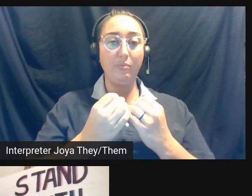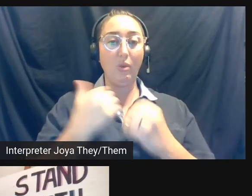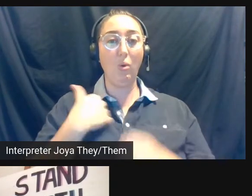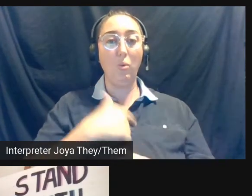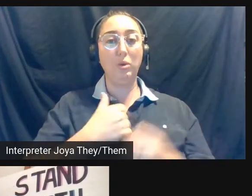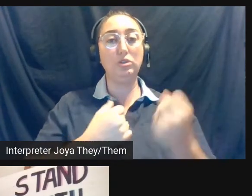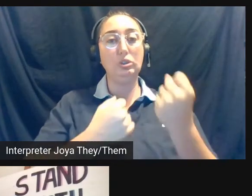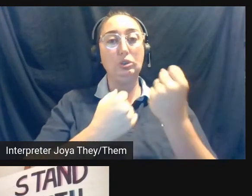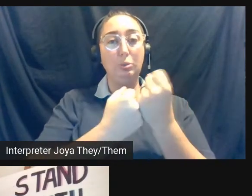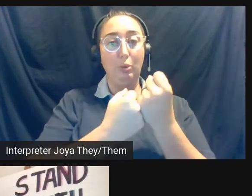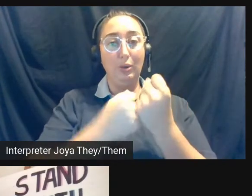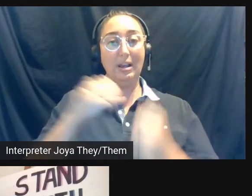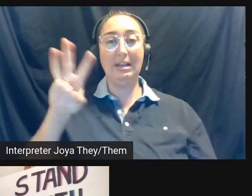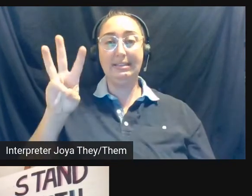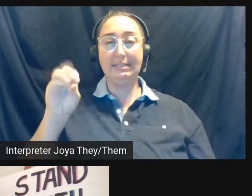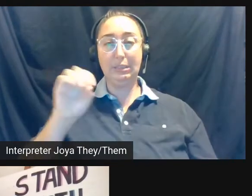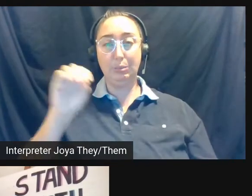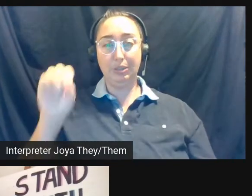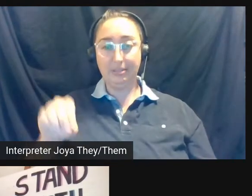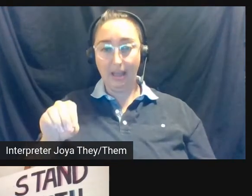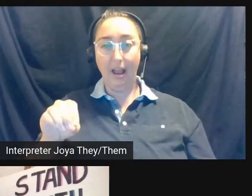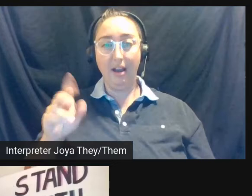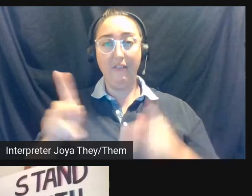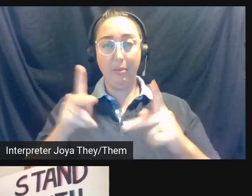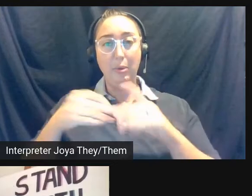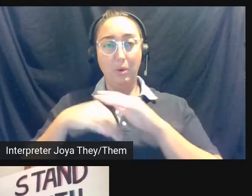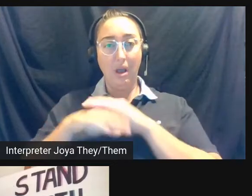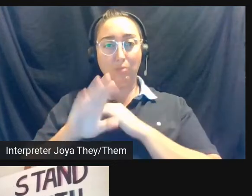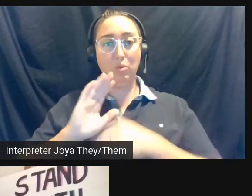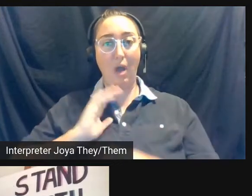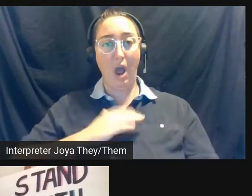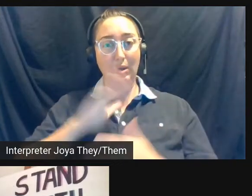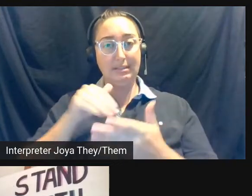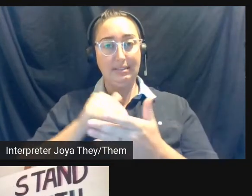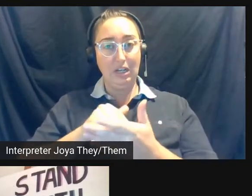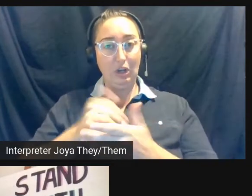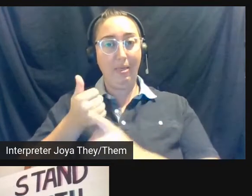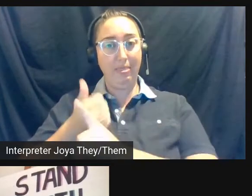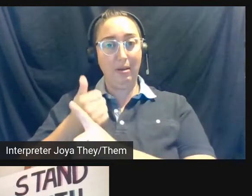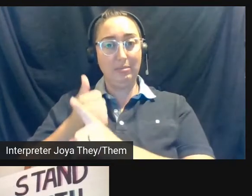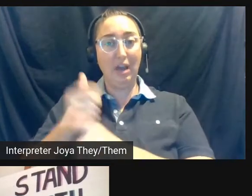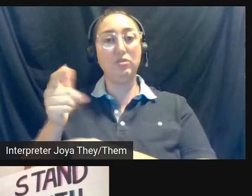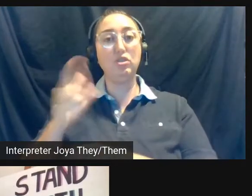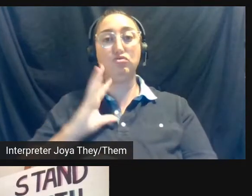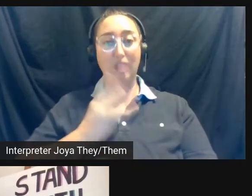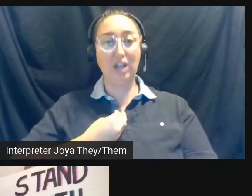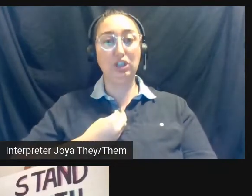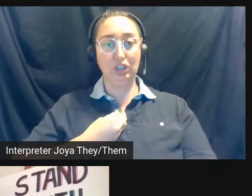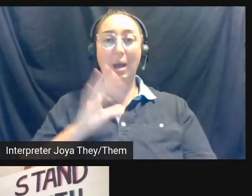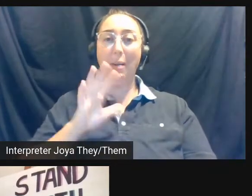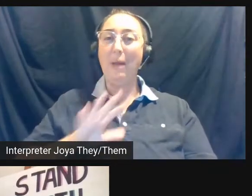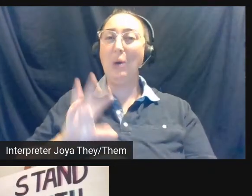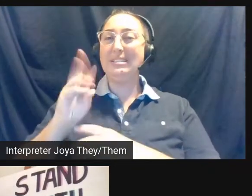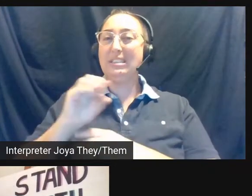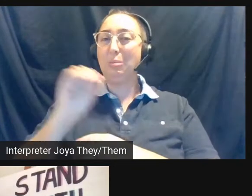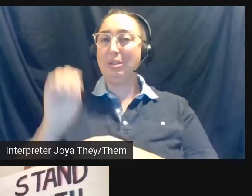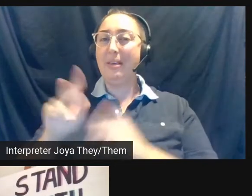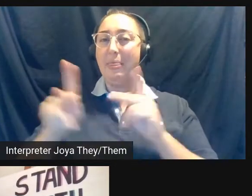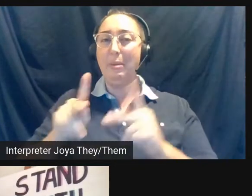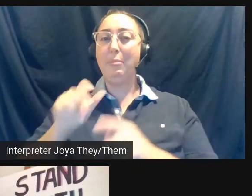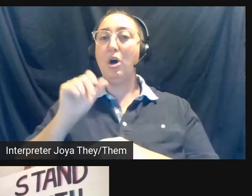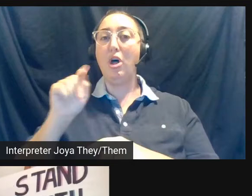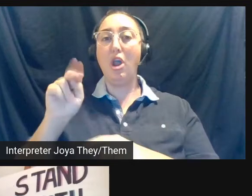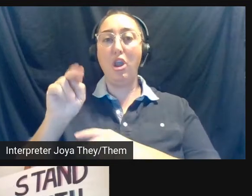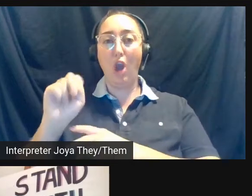60 percent or so. The people who come through our center are transgender and about 60 percent of the trans folks that come to our center are non-binary.